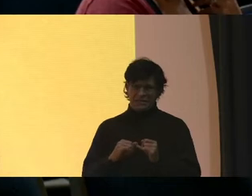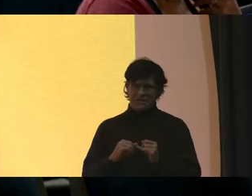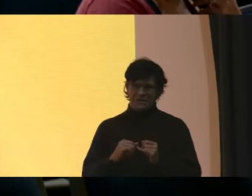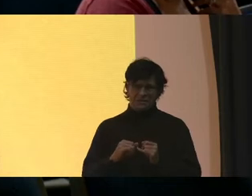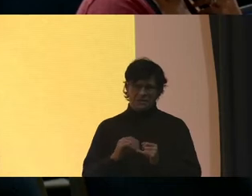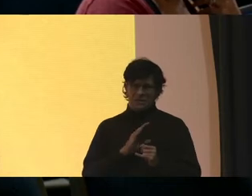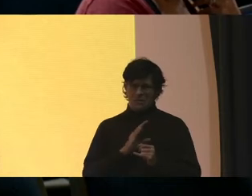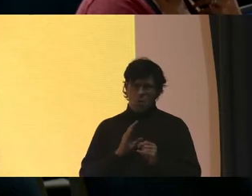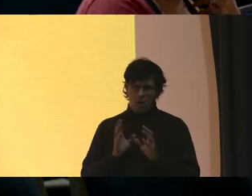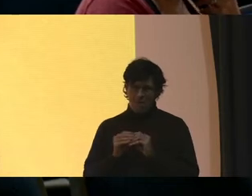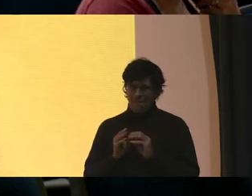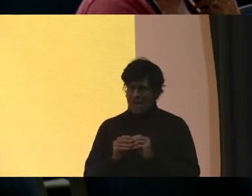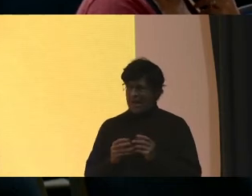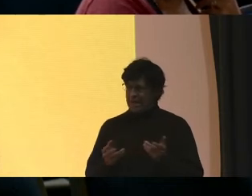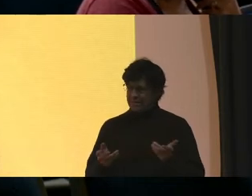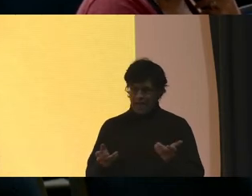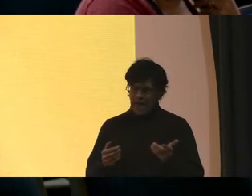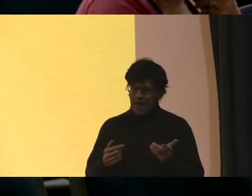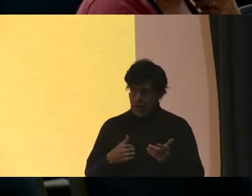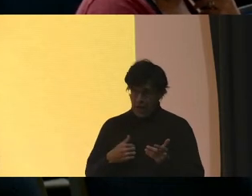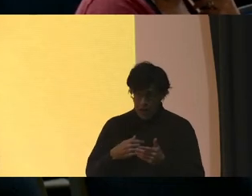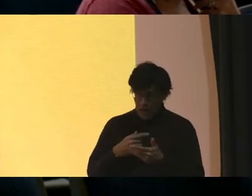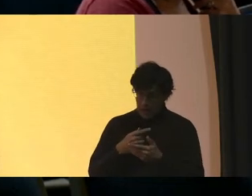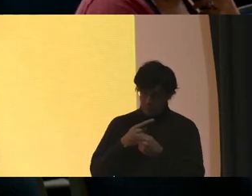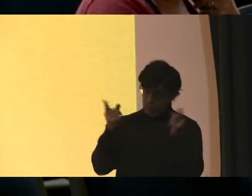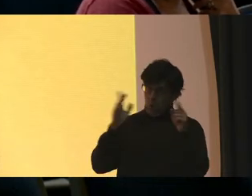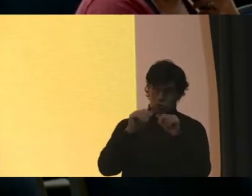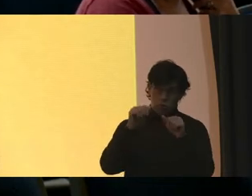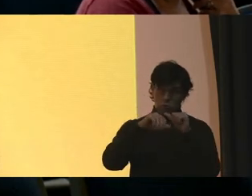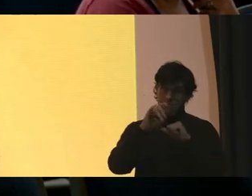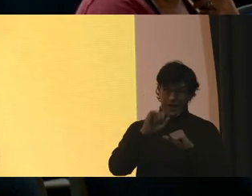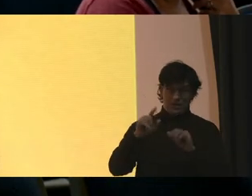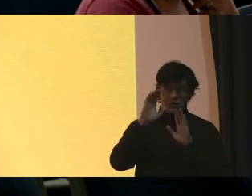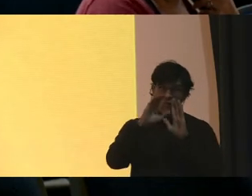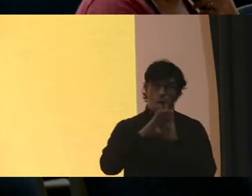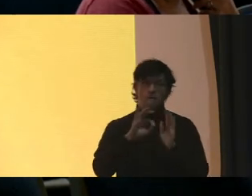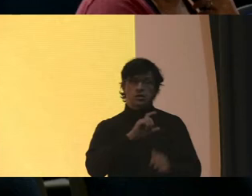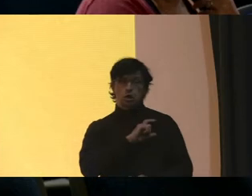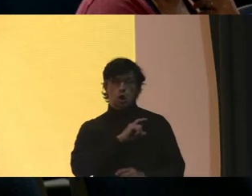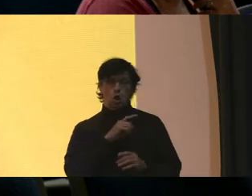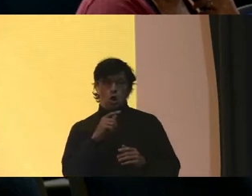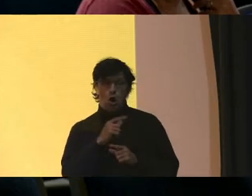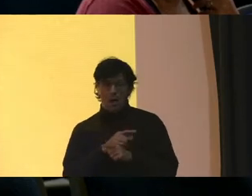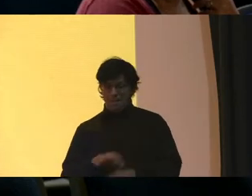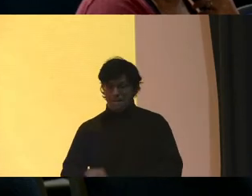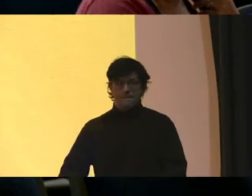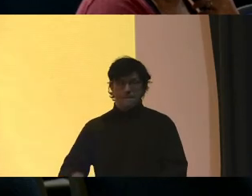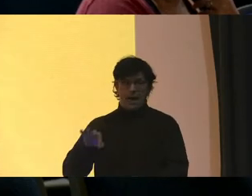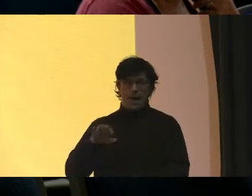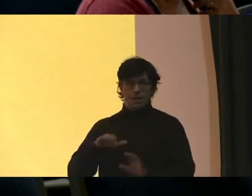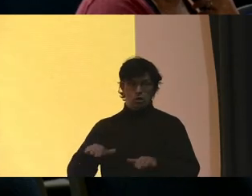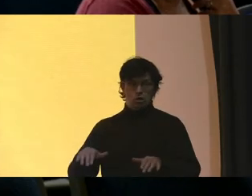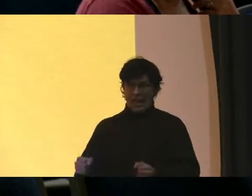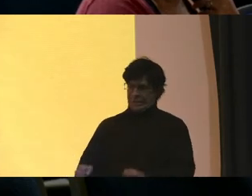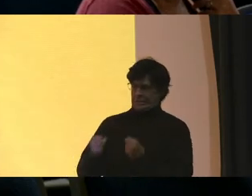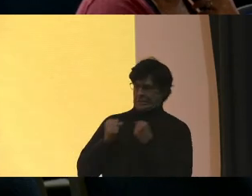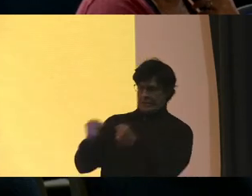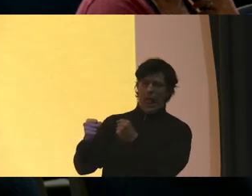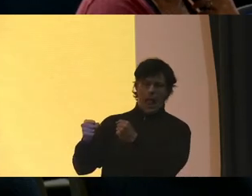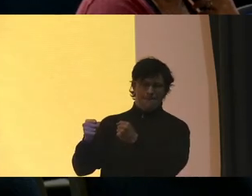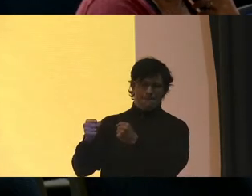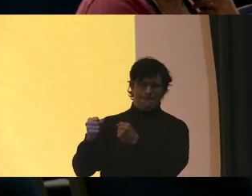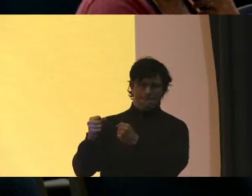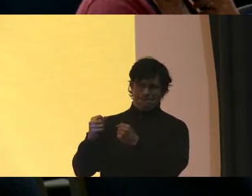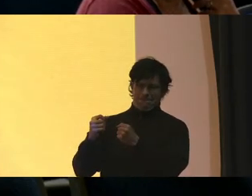the last board meetings And I share that on social media There's a photo of a security guard picking up a child and slamming him against